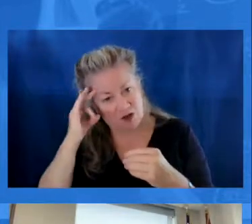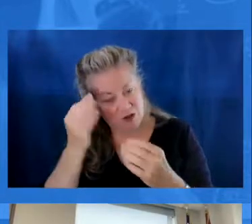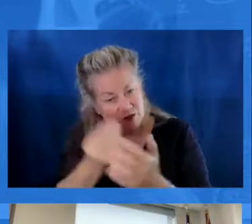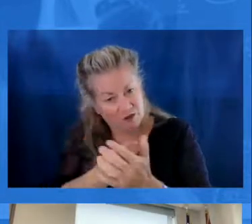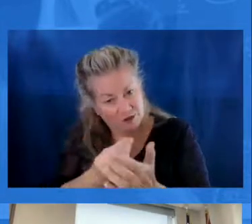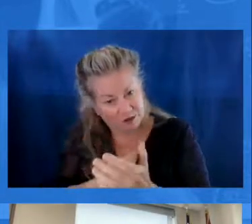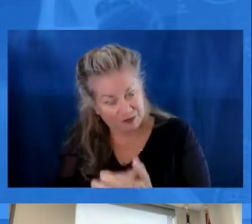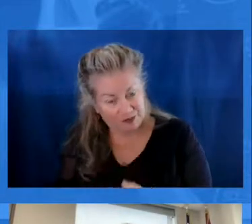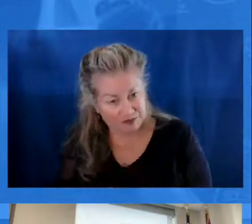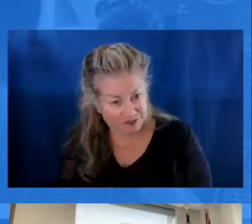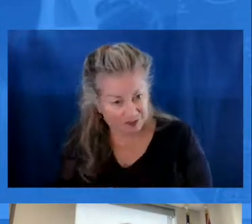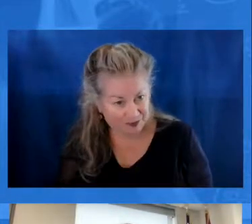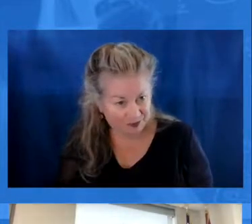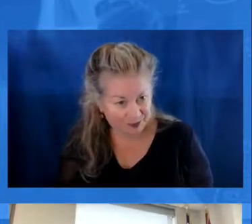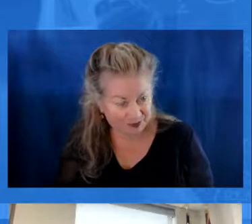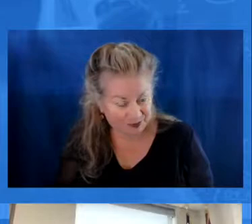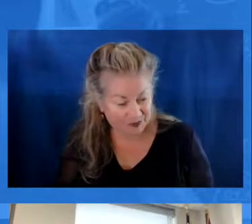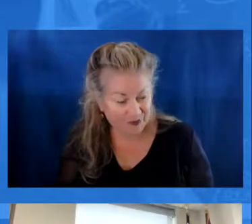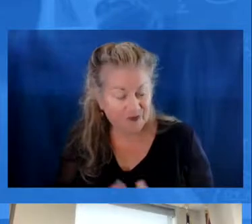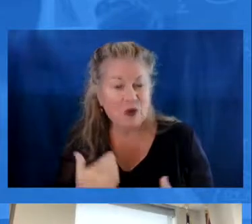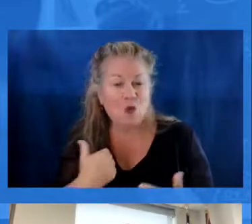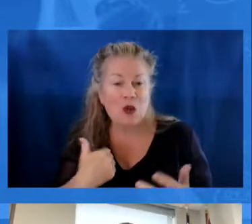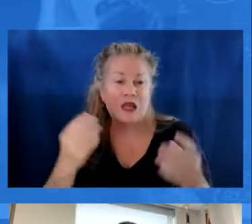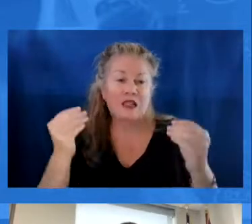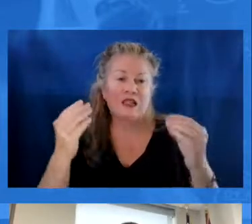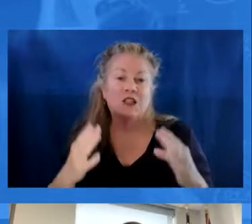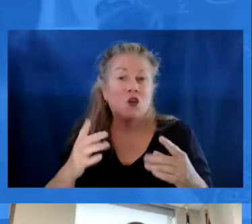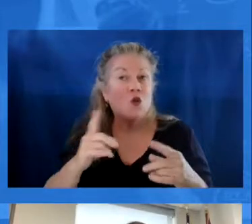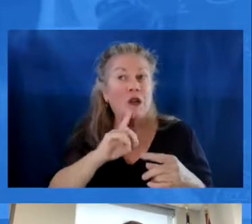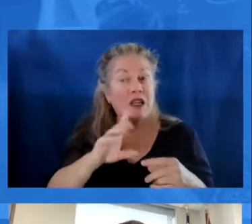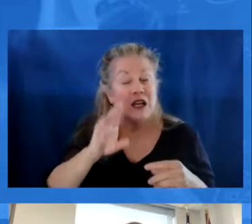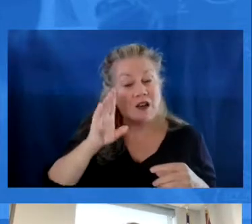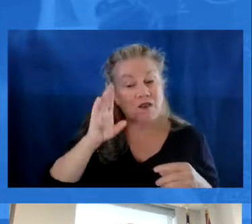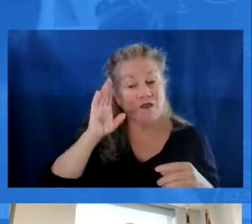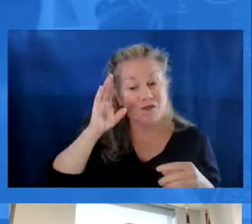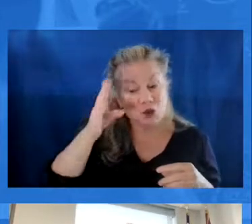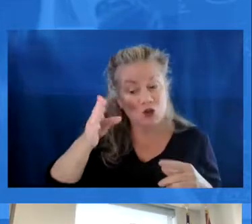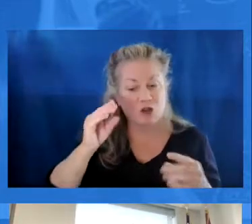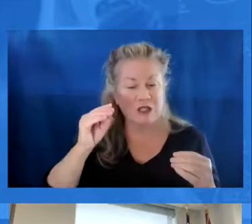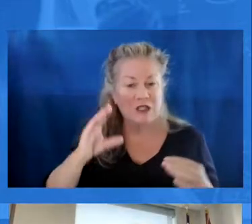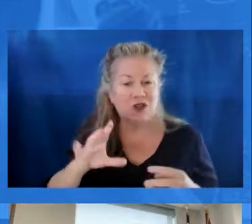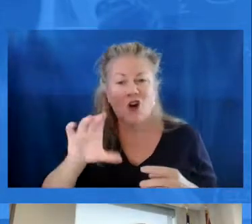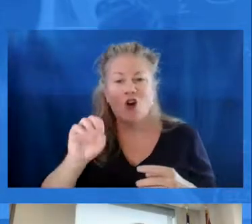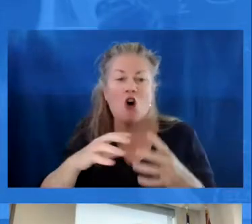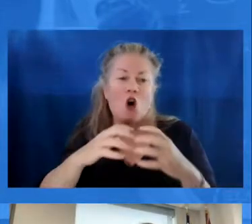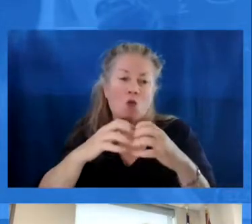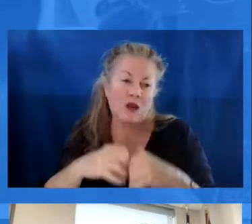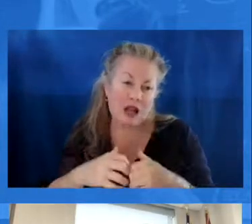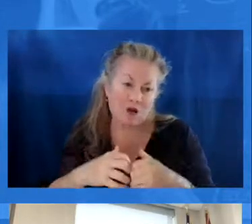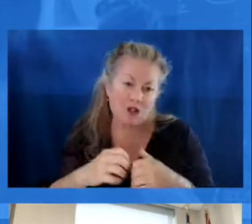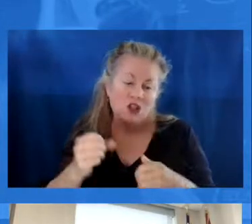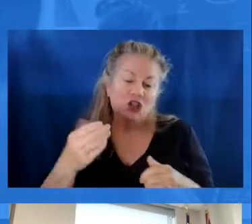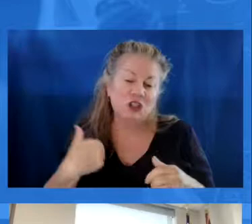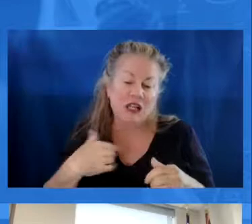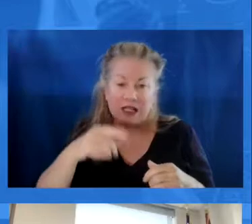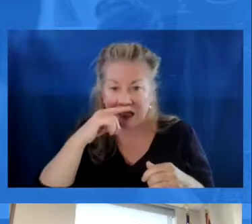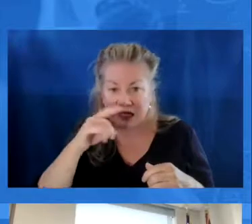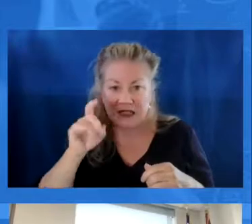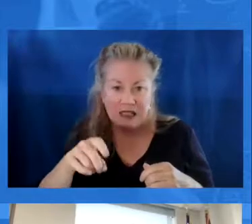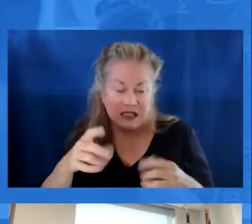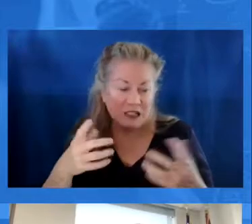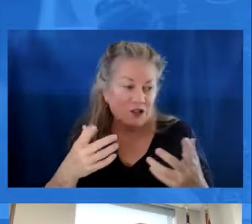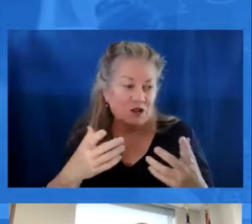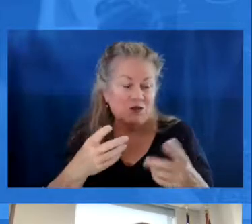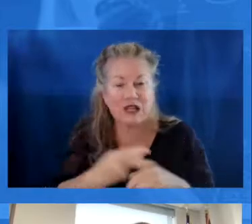resources. One example that I can provide is that we had a teacher or future teacher in the program, and her car broke down. She